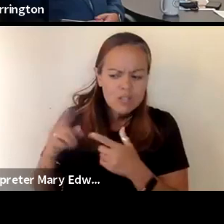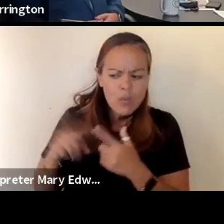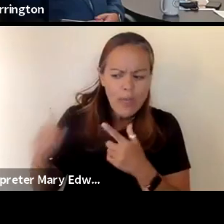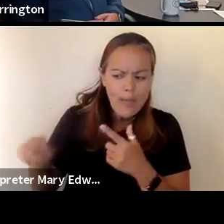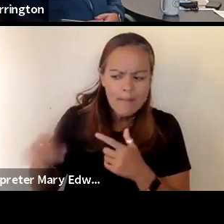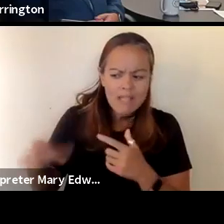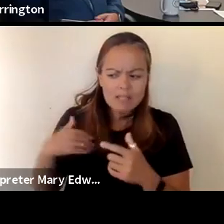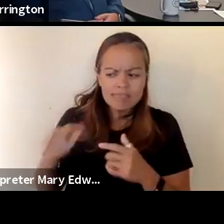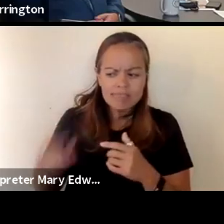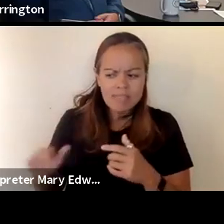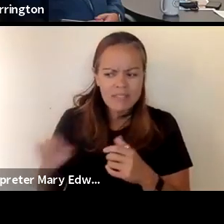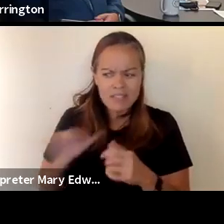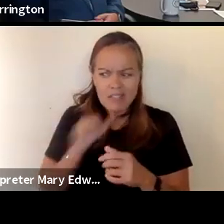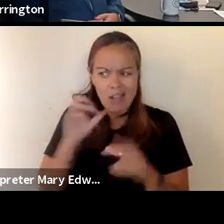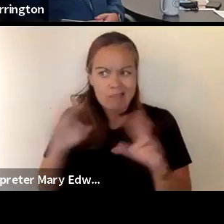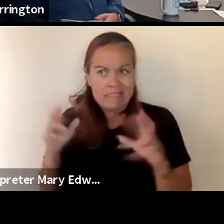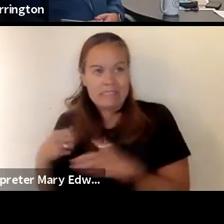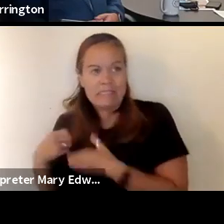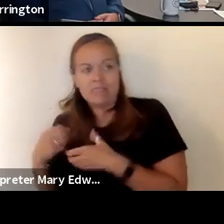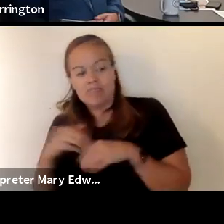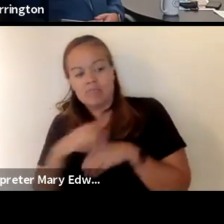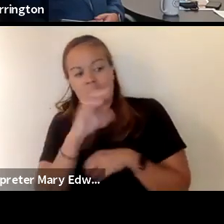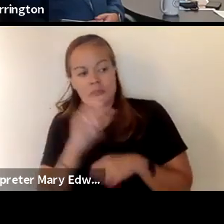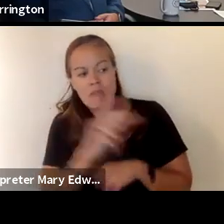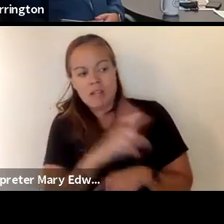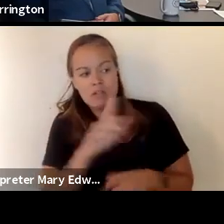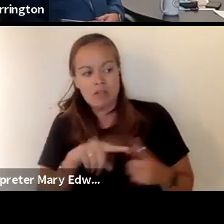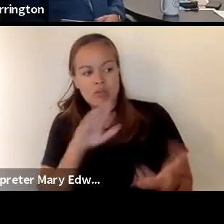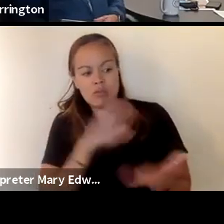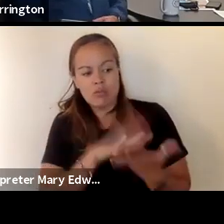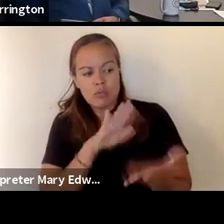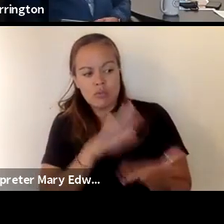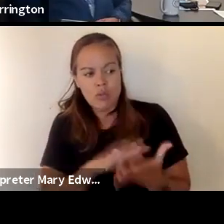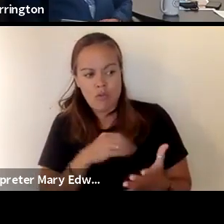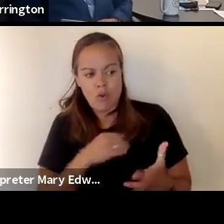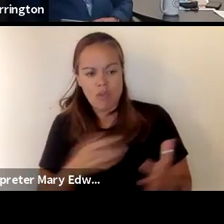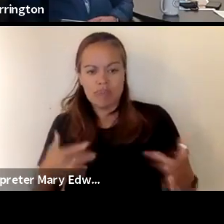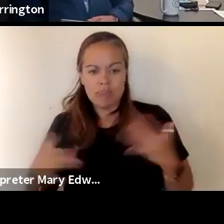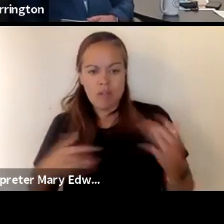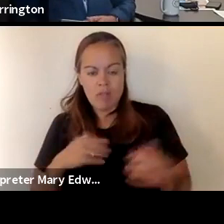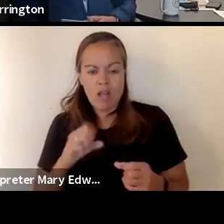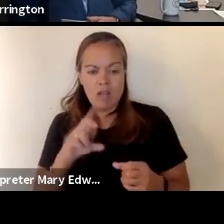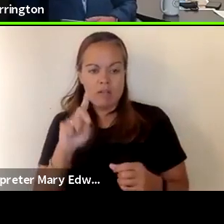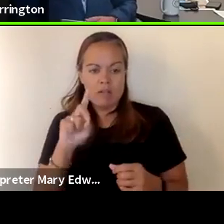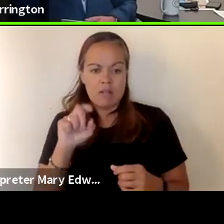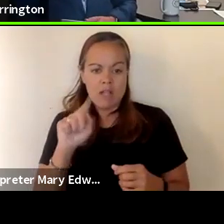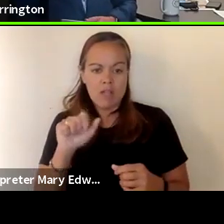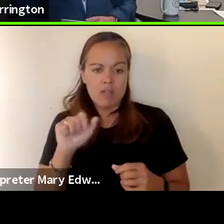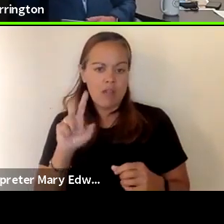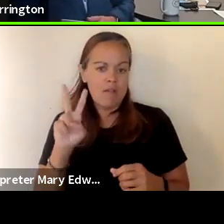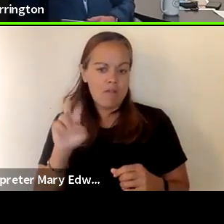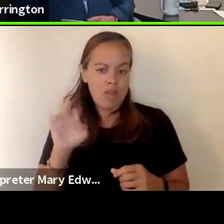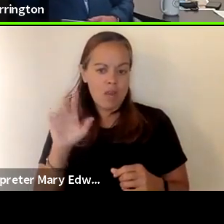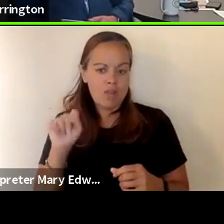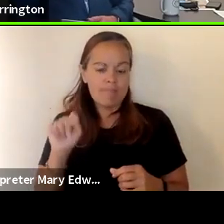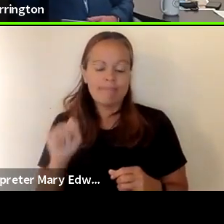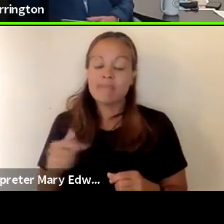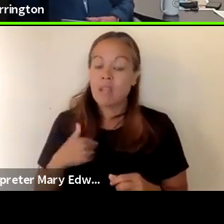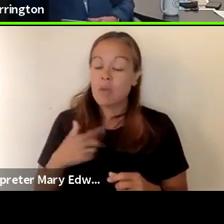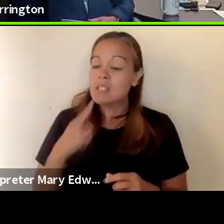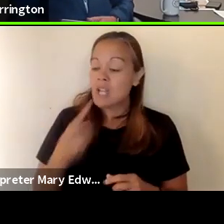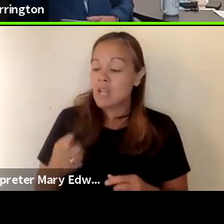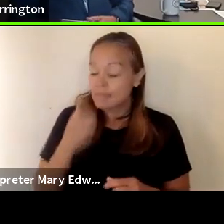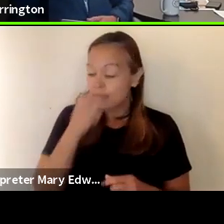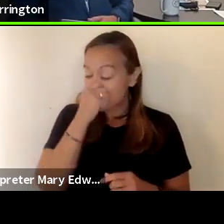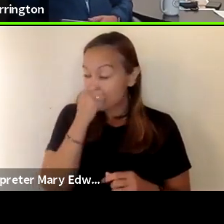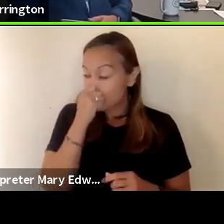if they're not ready to send them back for in-person learning or if they have concerns about the delta variant well i would say that they would